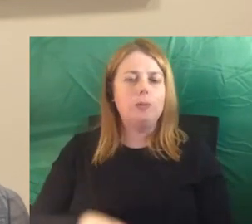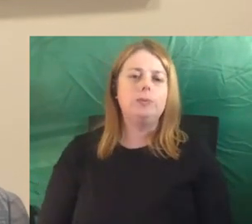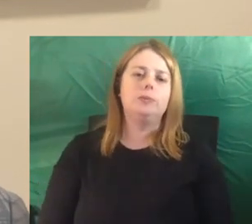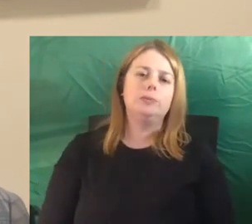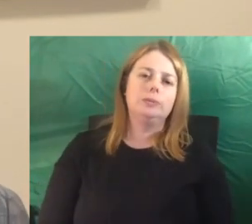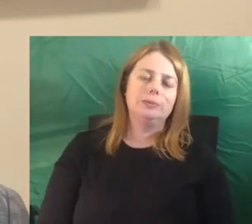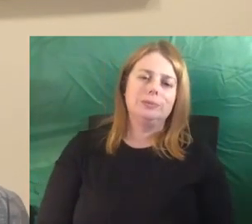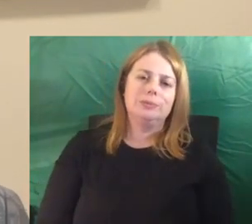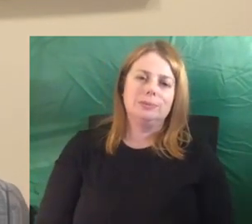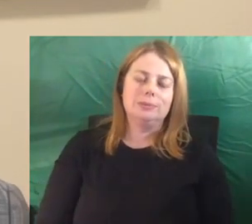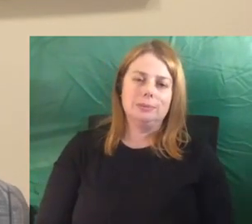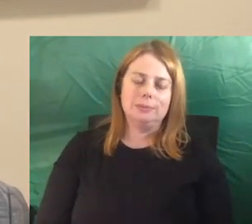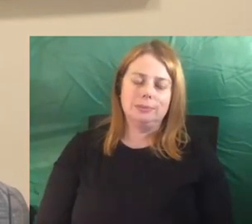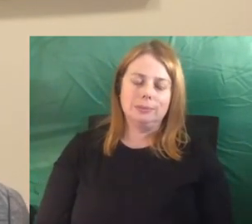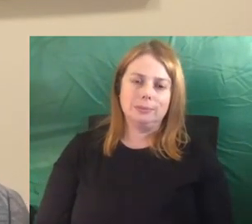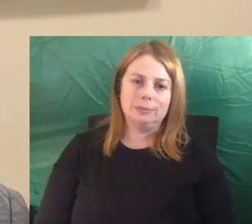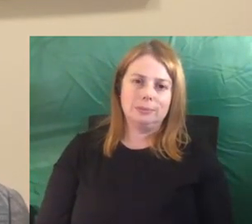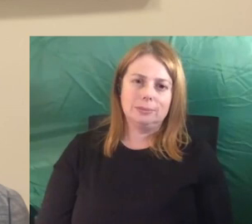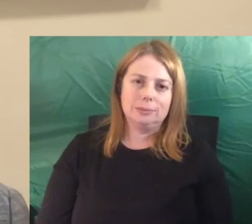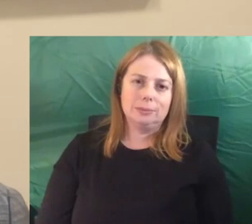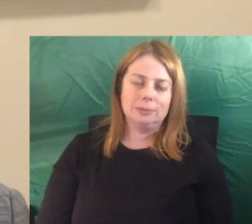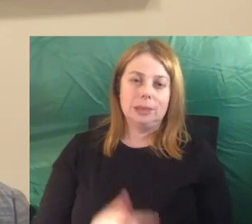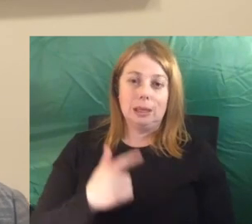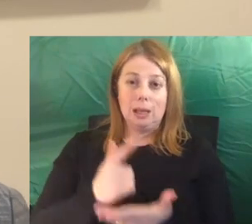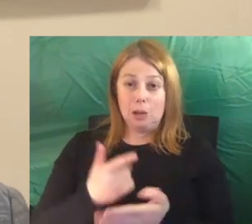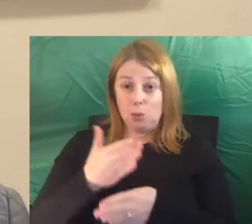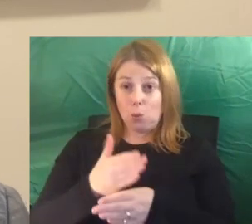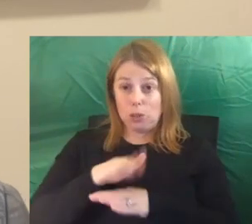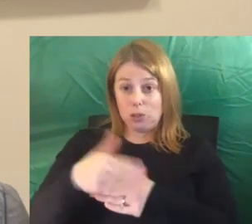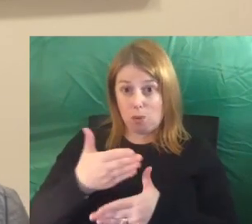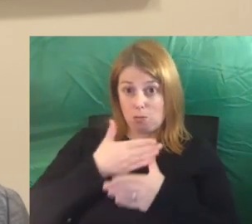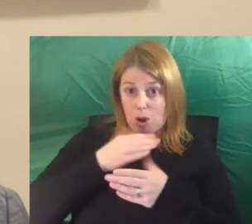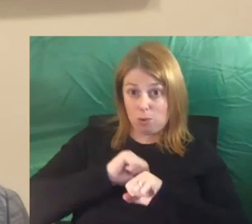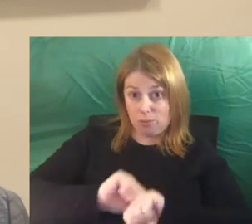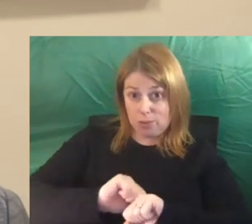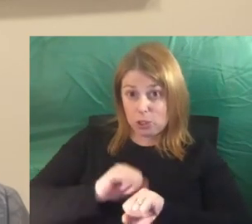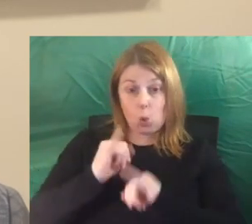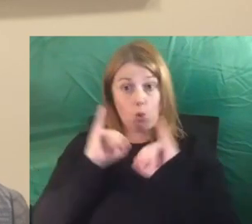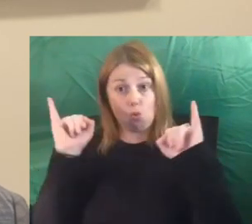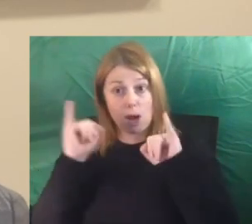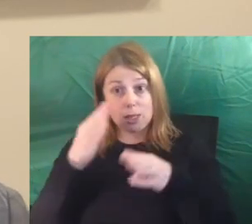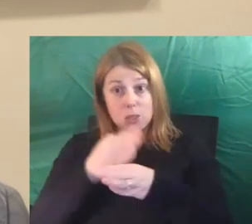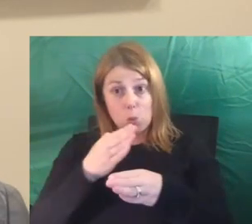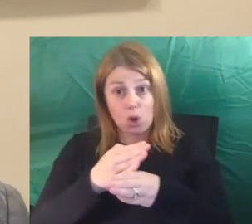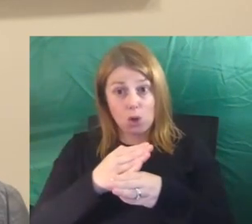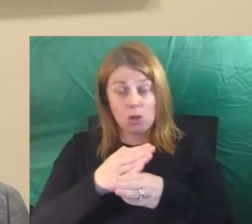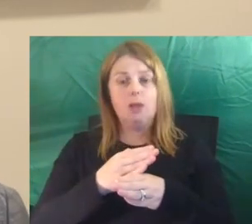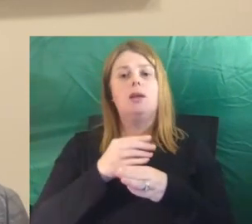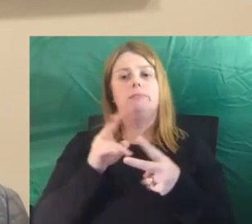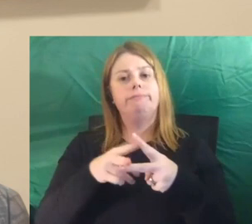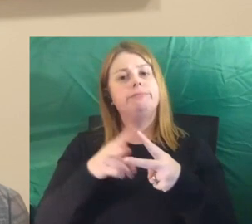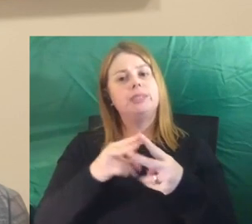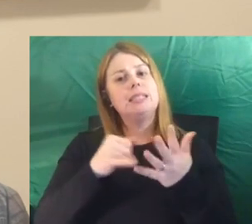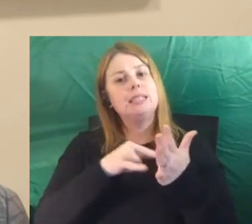based around primary prevention or the crisis work falls with state government and federal government.